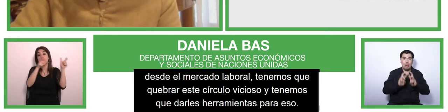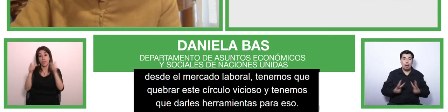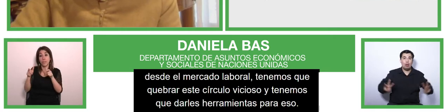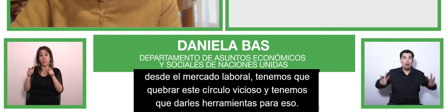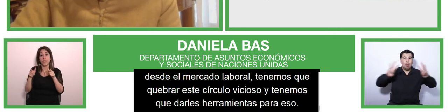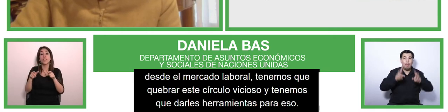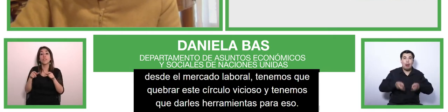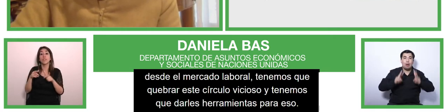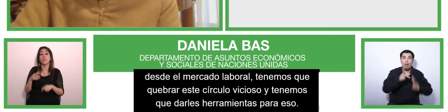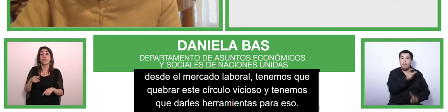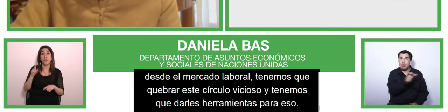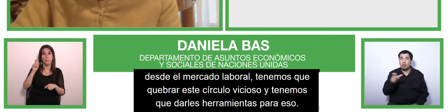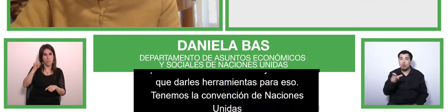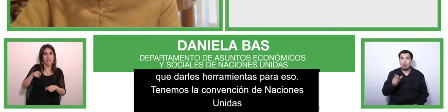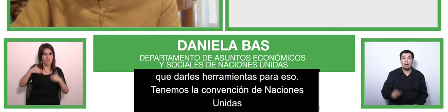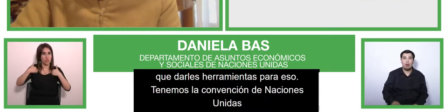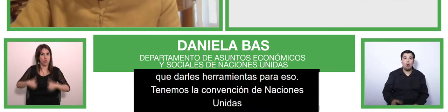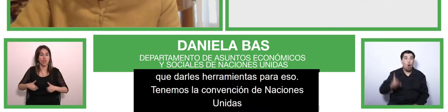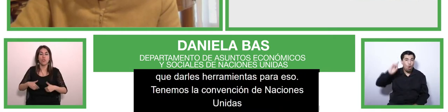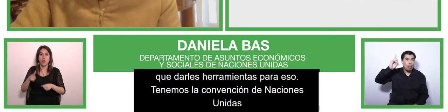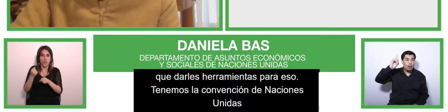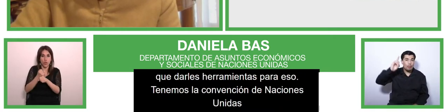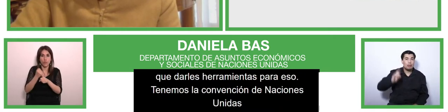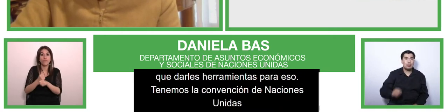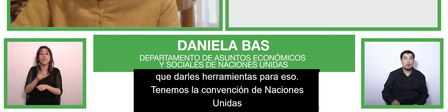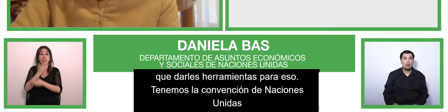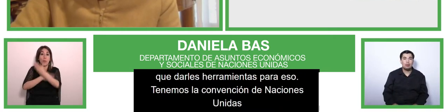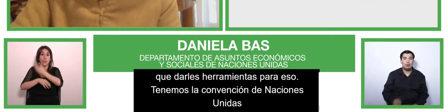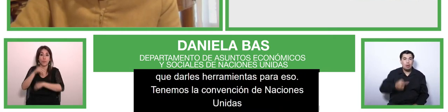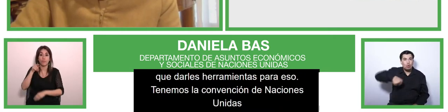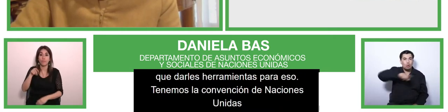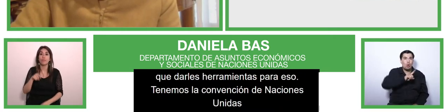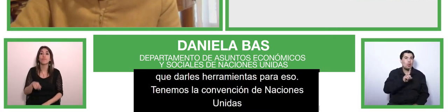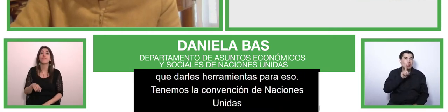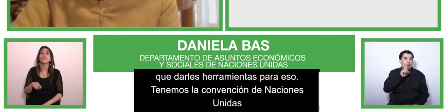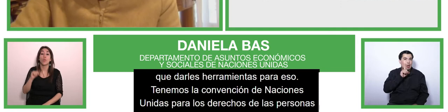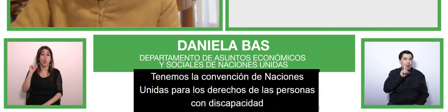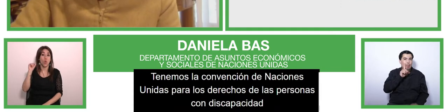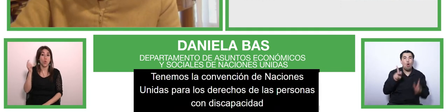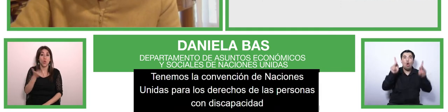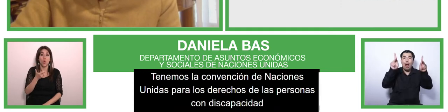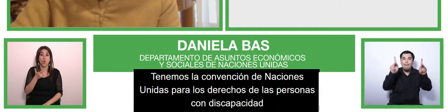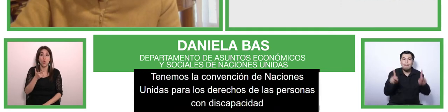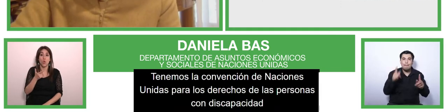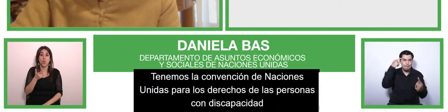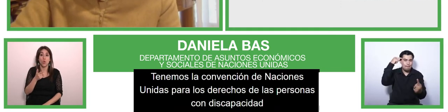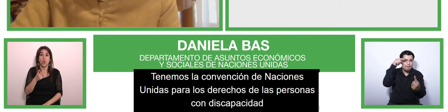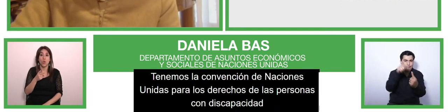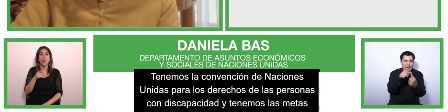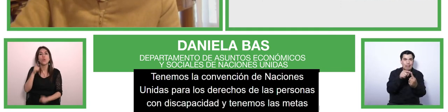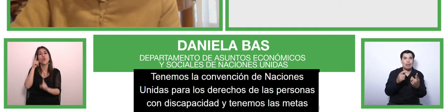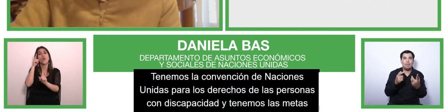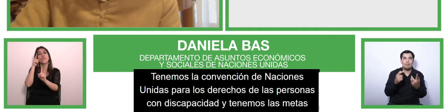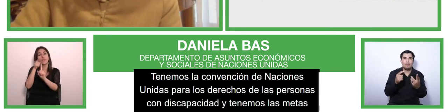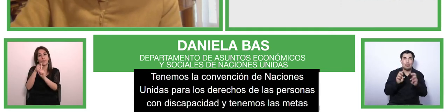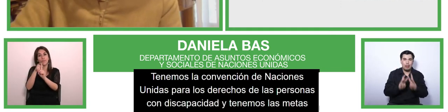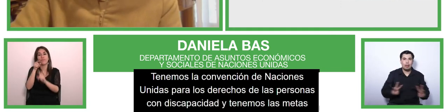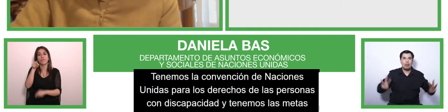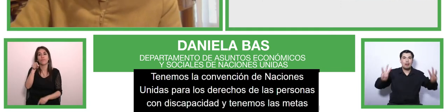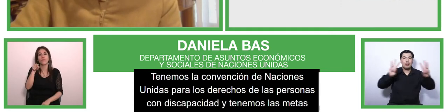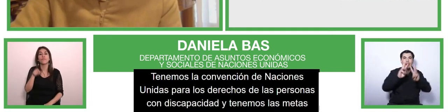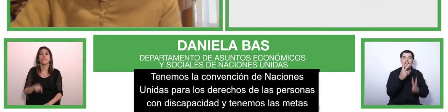goals of the united nations 2030 agenda for sustainable development